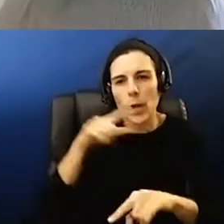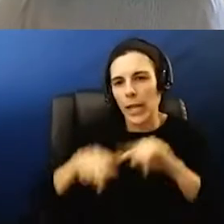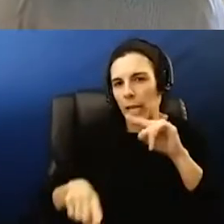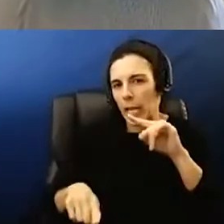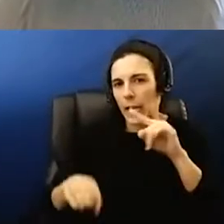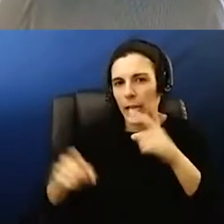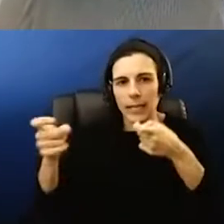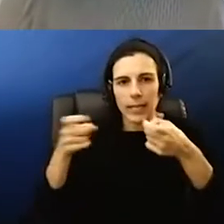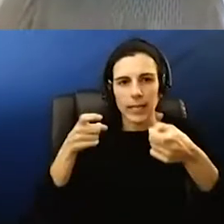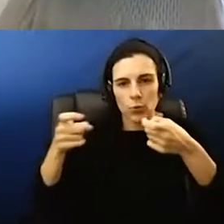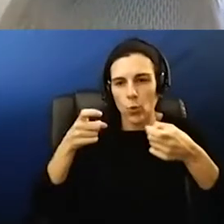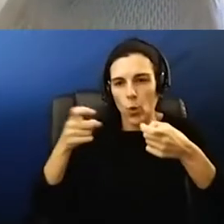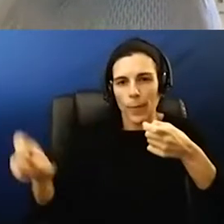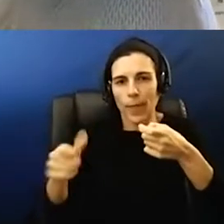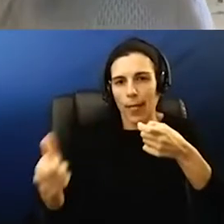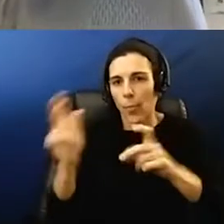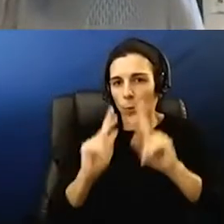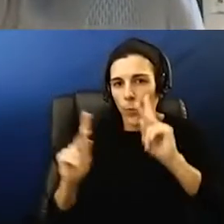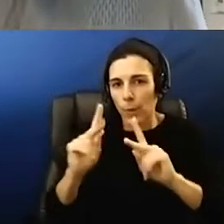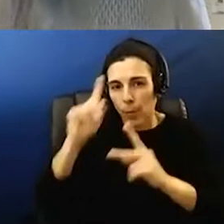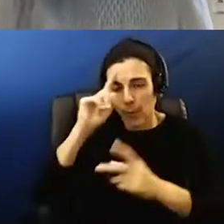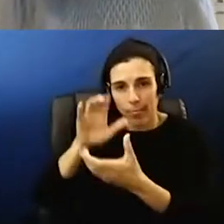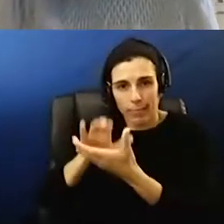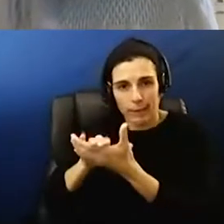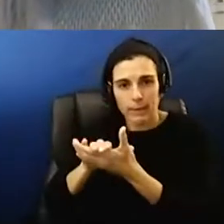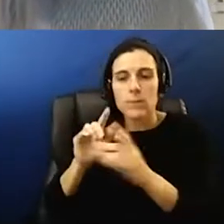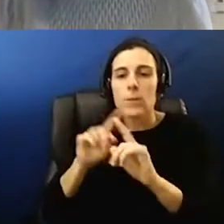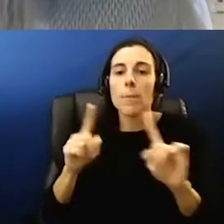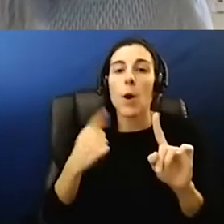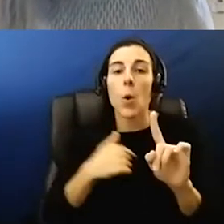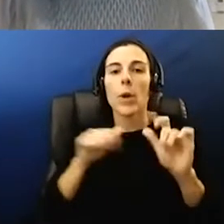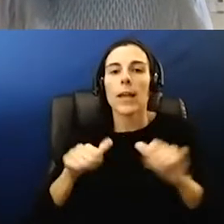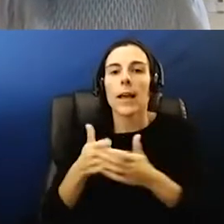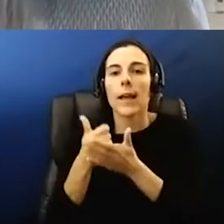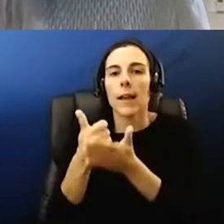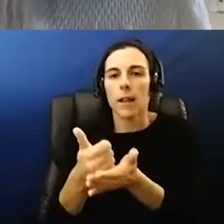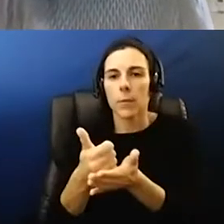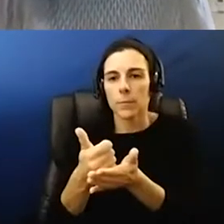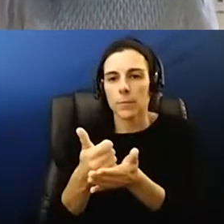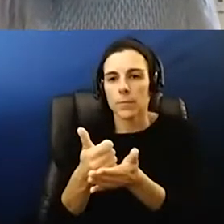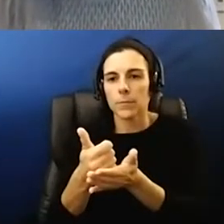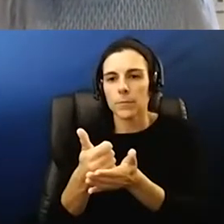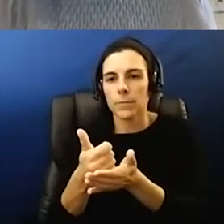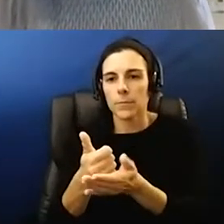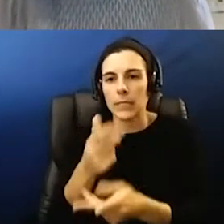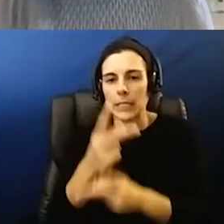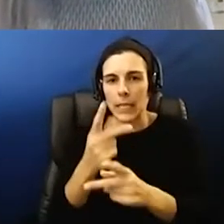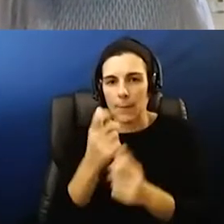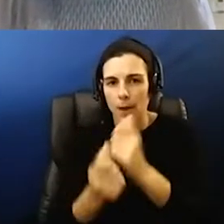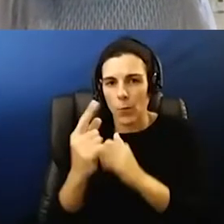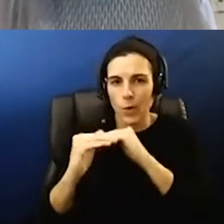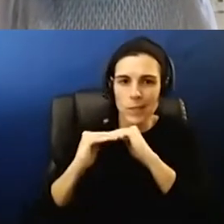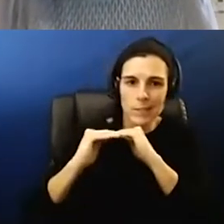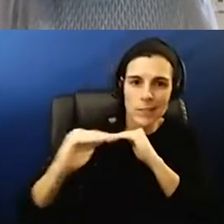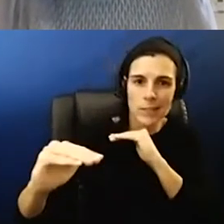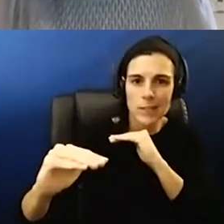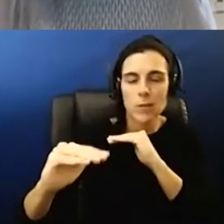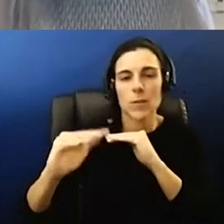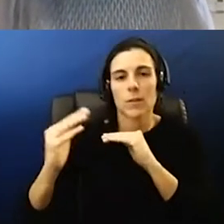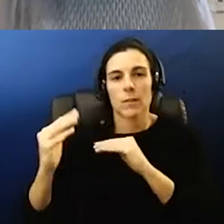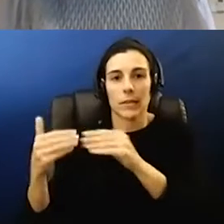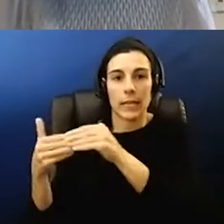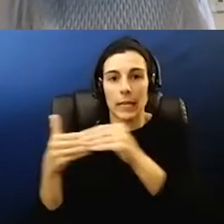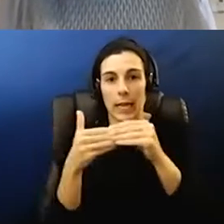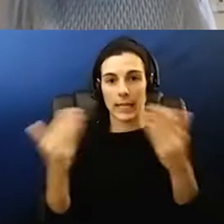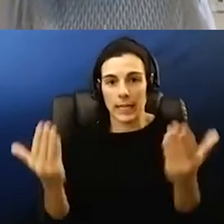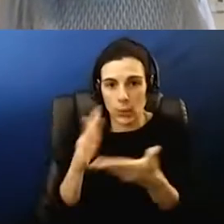can't control what other people believe but we can um help to um keep everybody consistent with the guidance that we offer at the school so